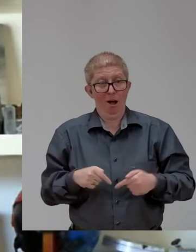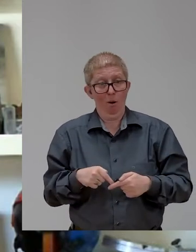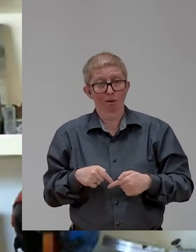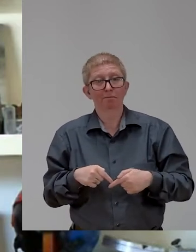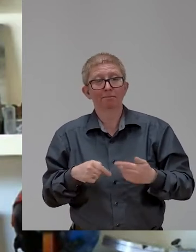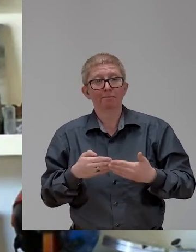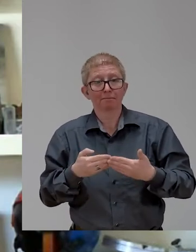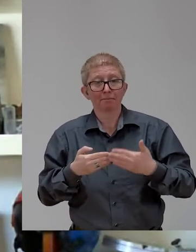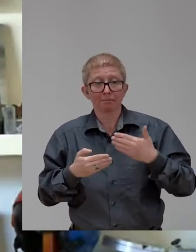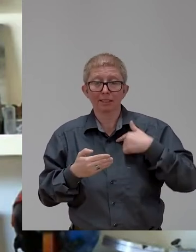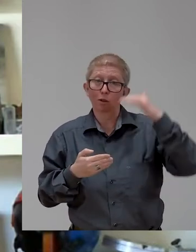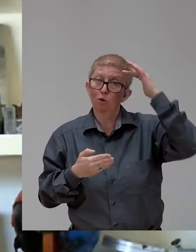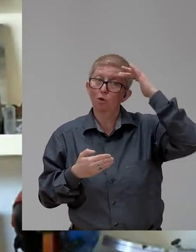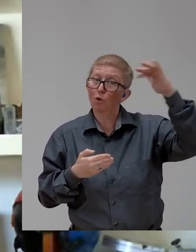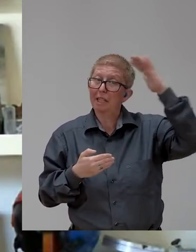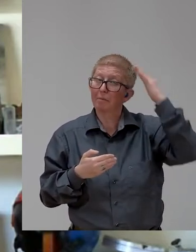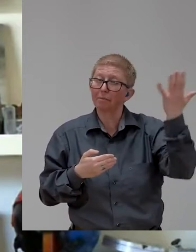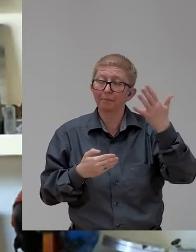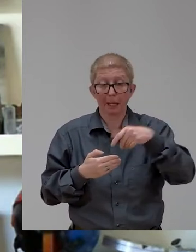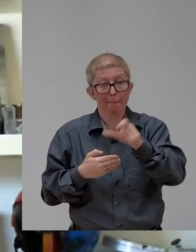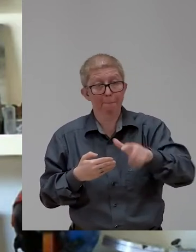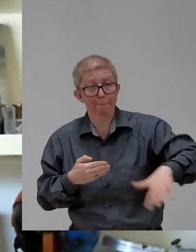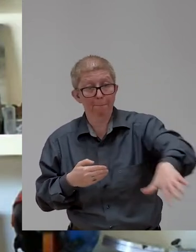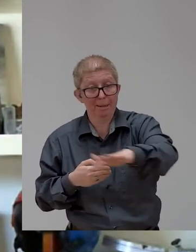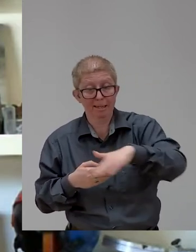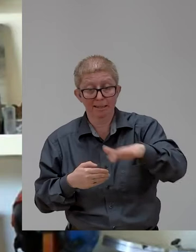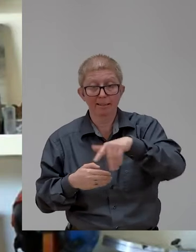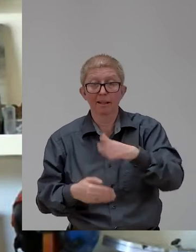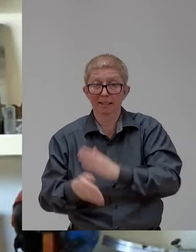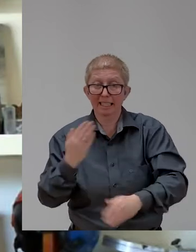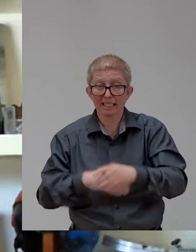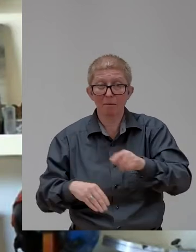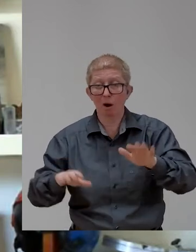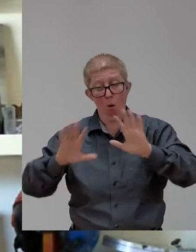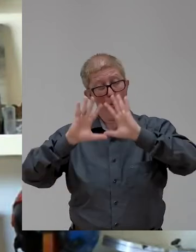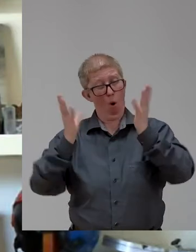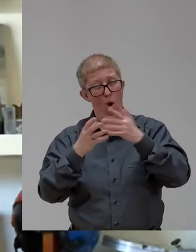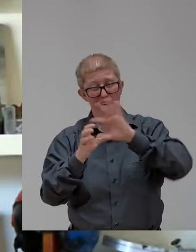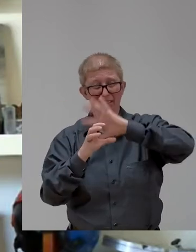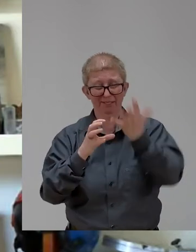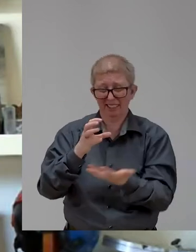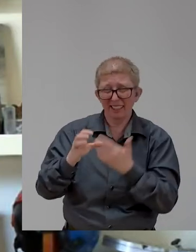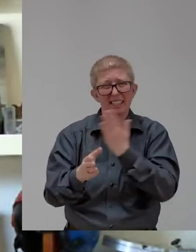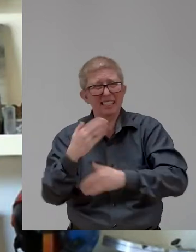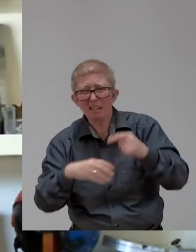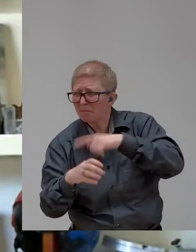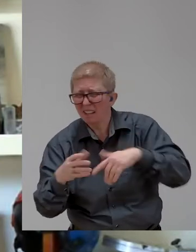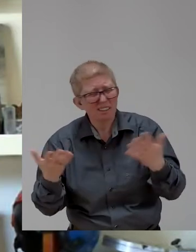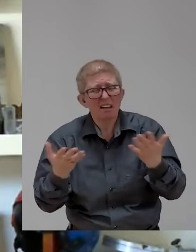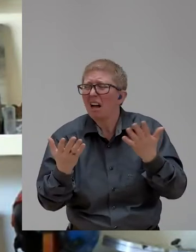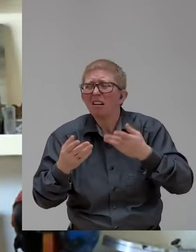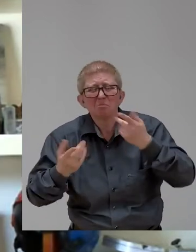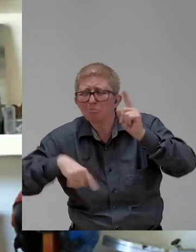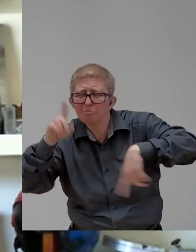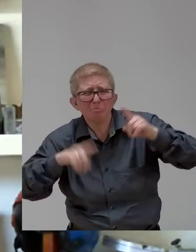people with disabilities all around the world, all kinds of disabilities, will have,